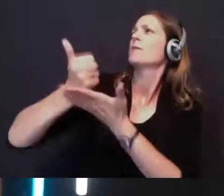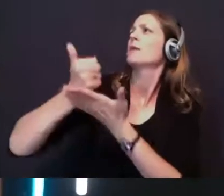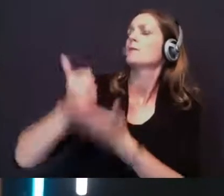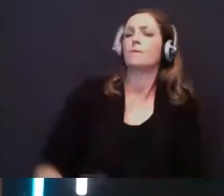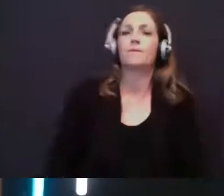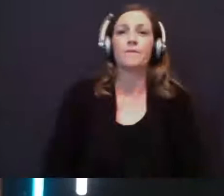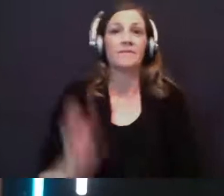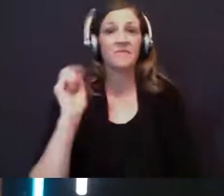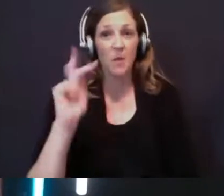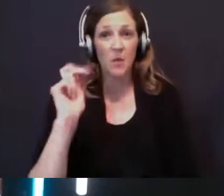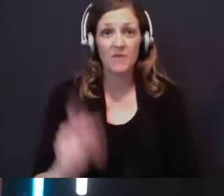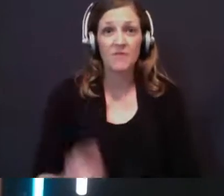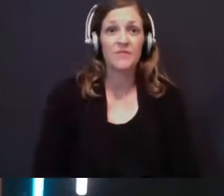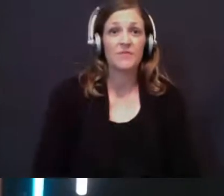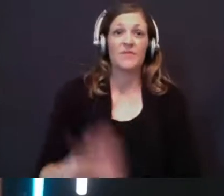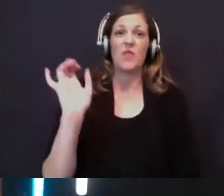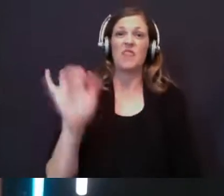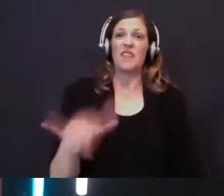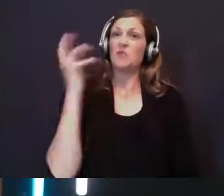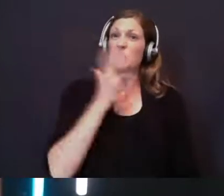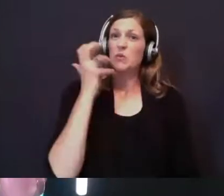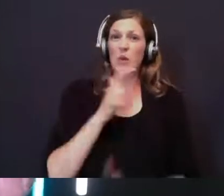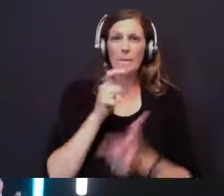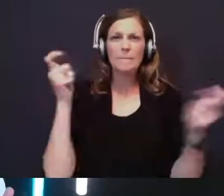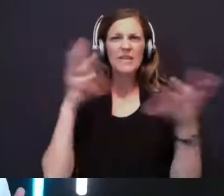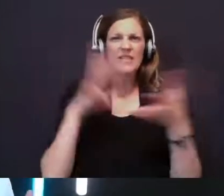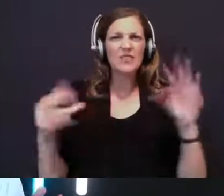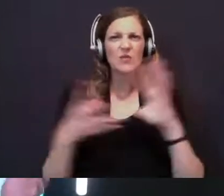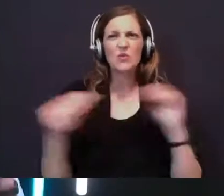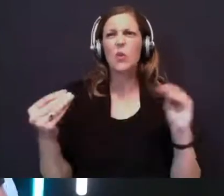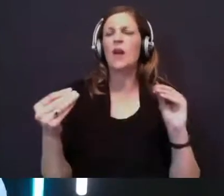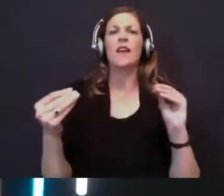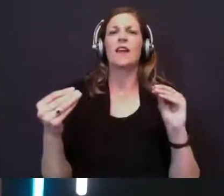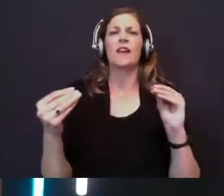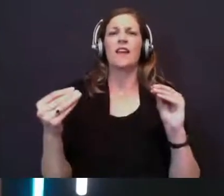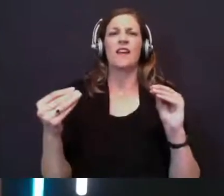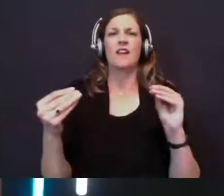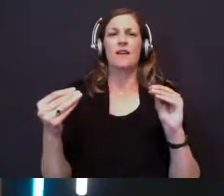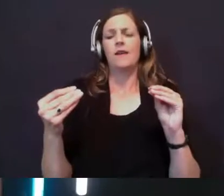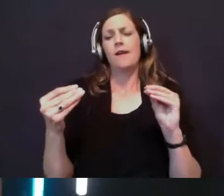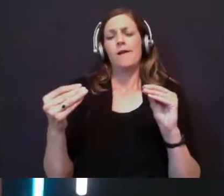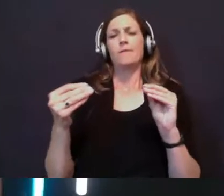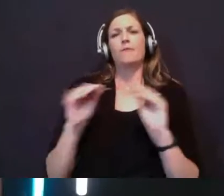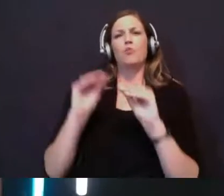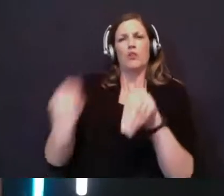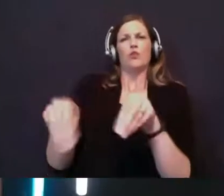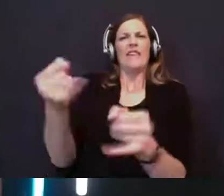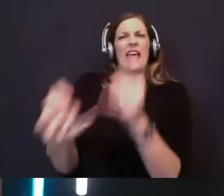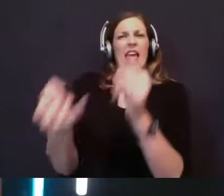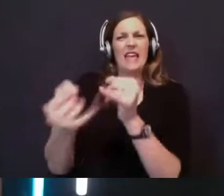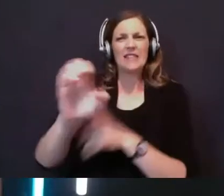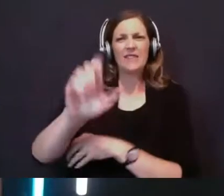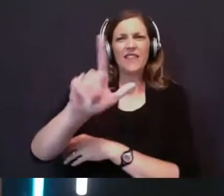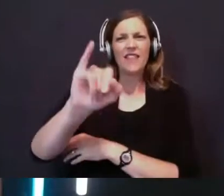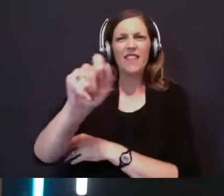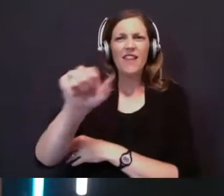All right. So that is quite a story. And I'm kind of dropping you into the tail end of Elijah's ministry here